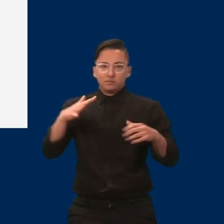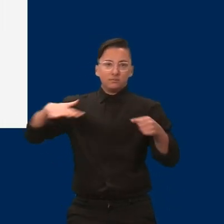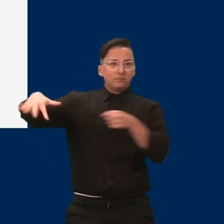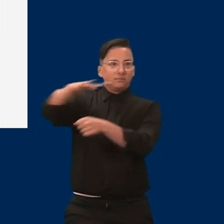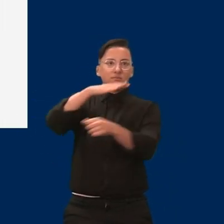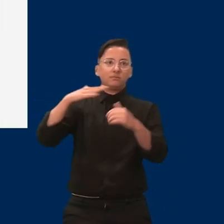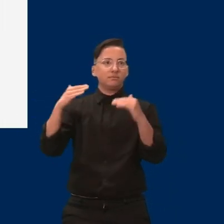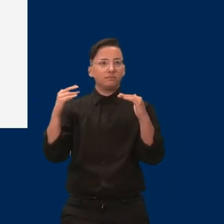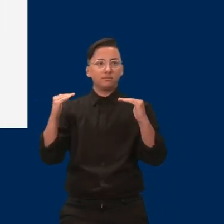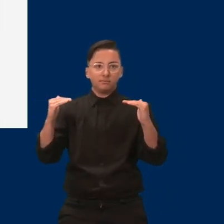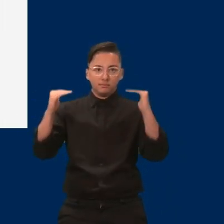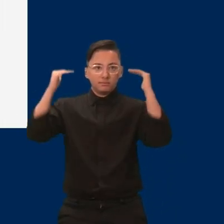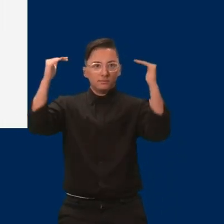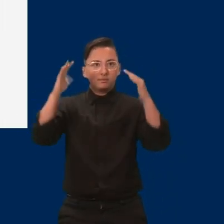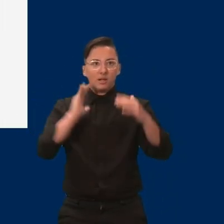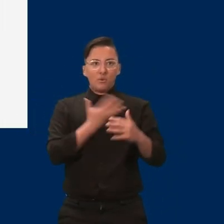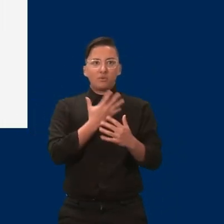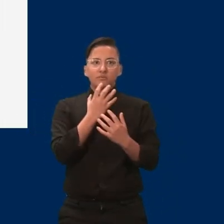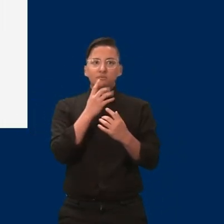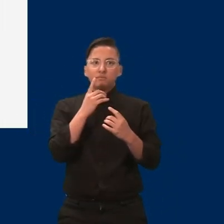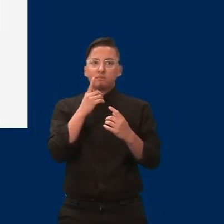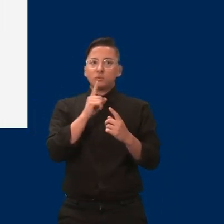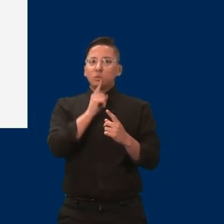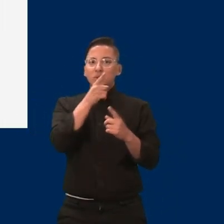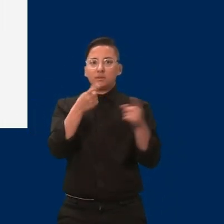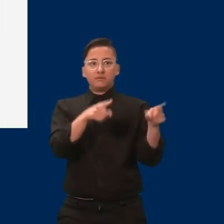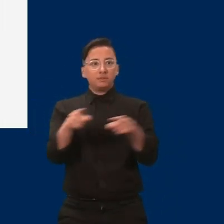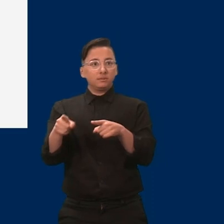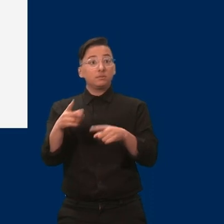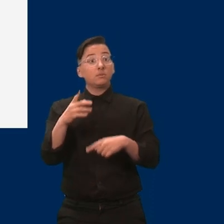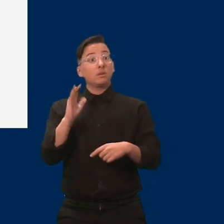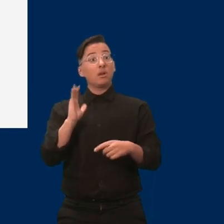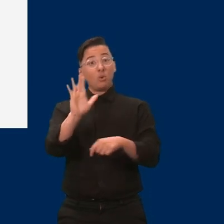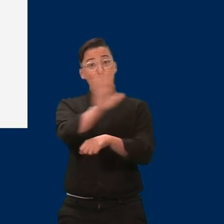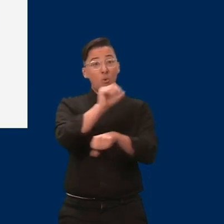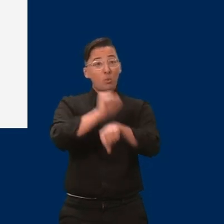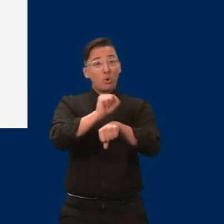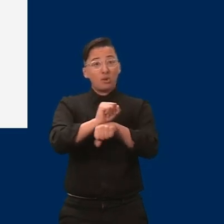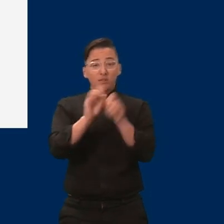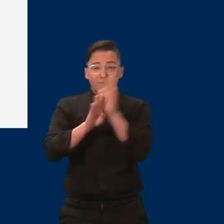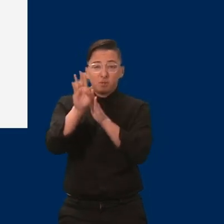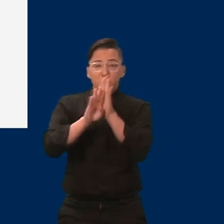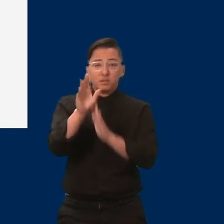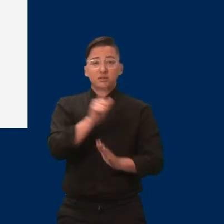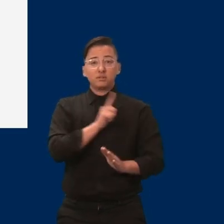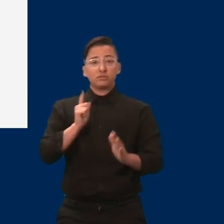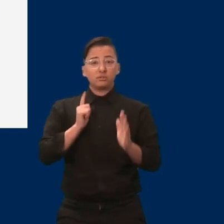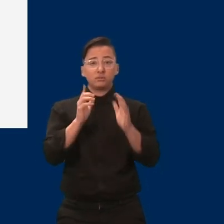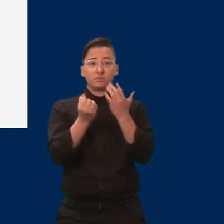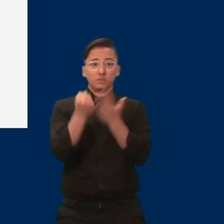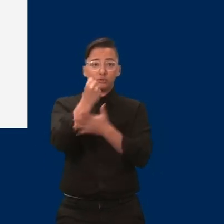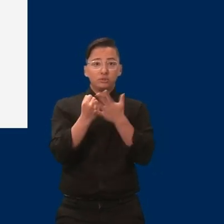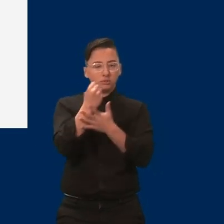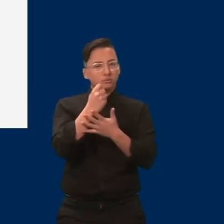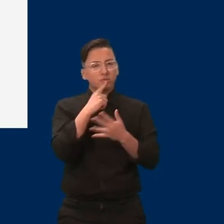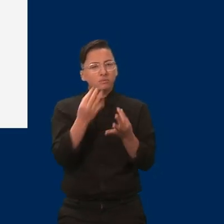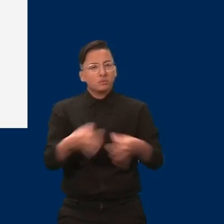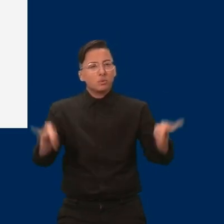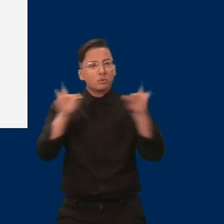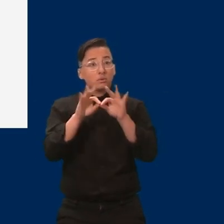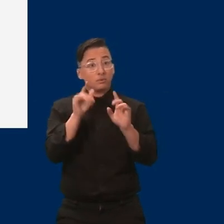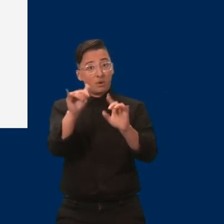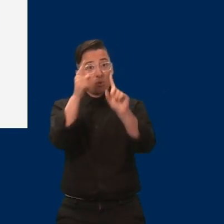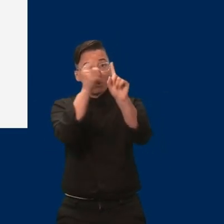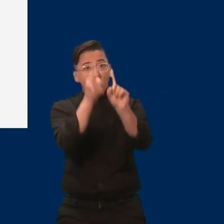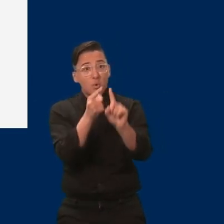that you do around putting together legislative priorities to ensure that those goals are translated